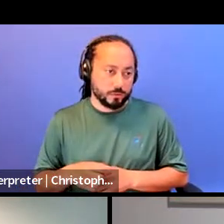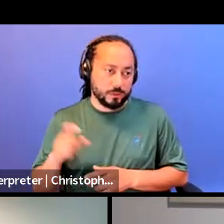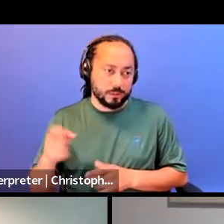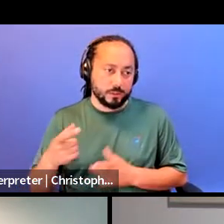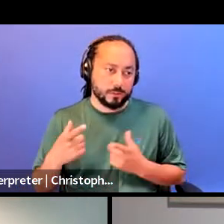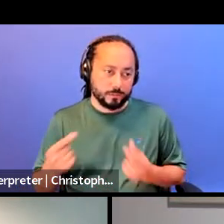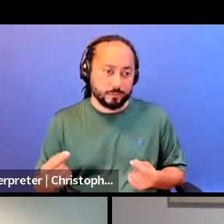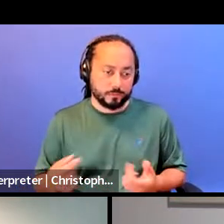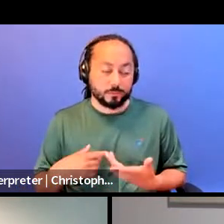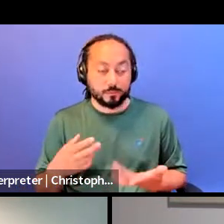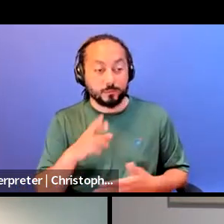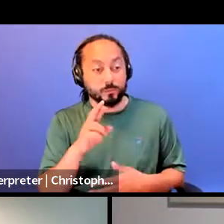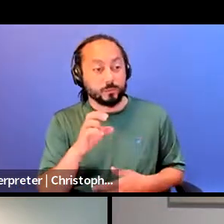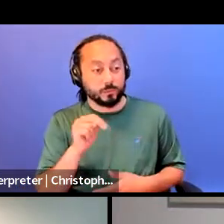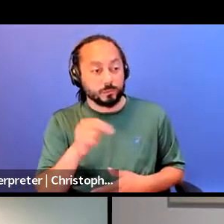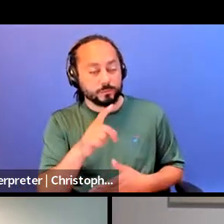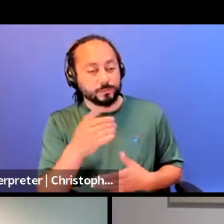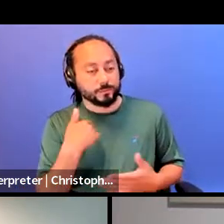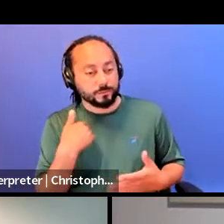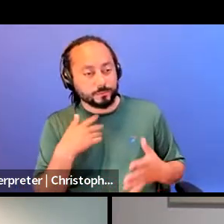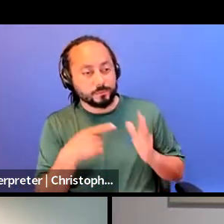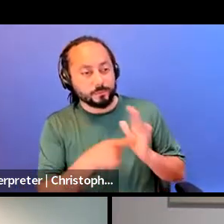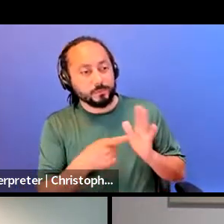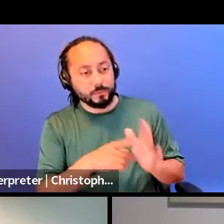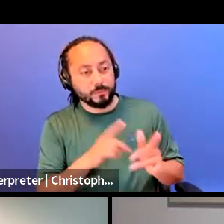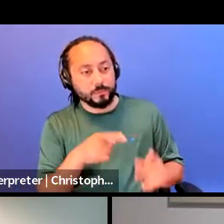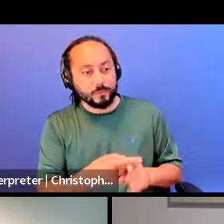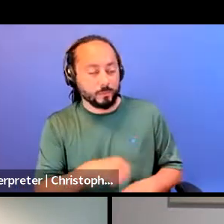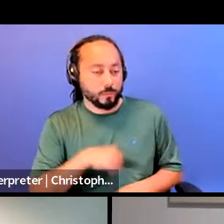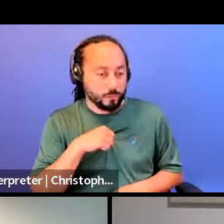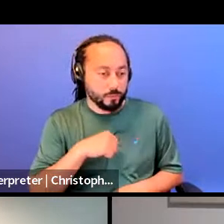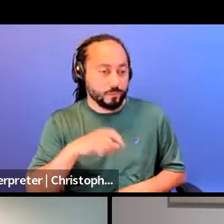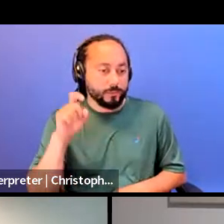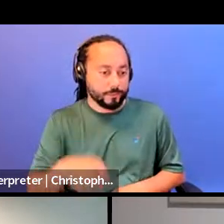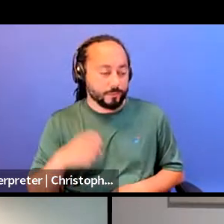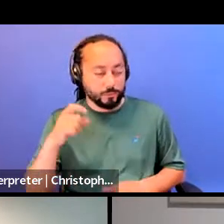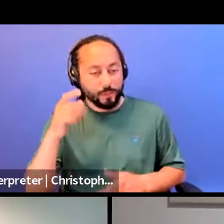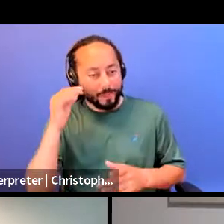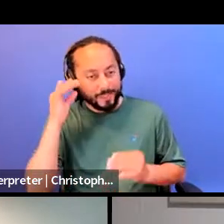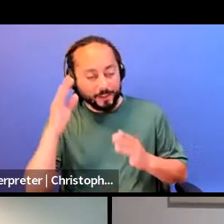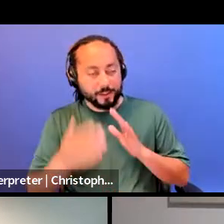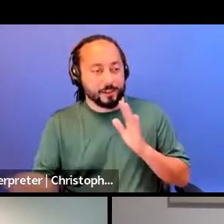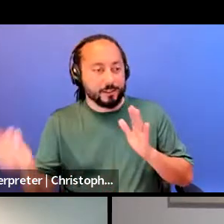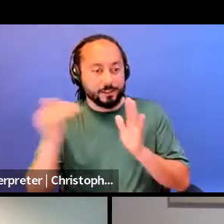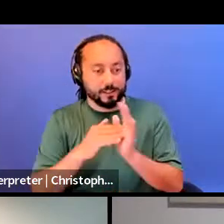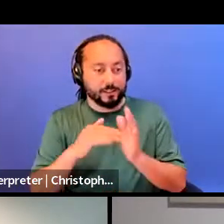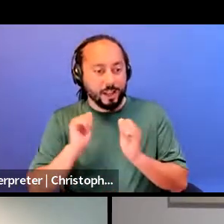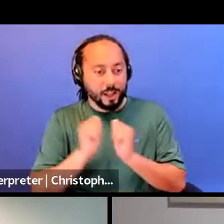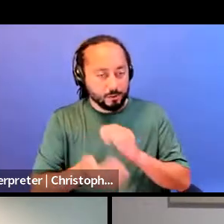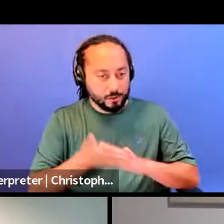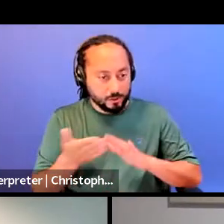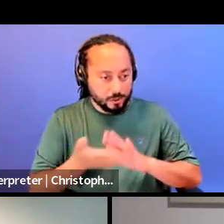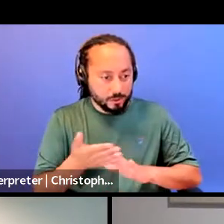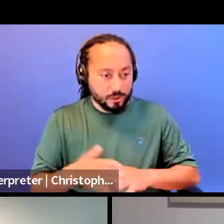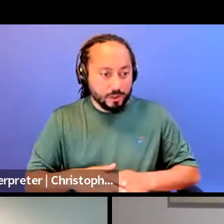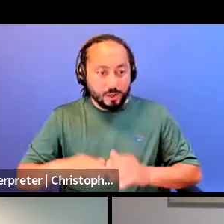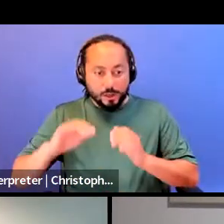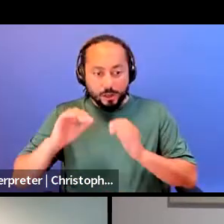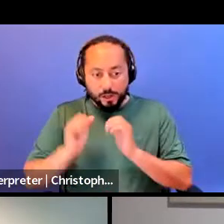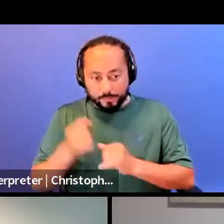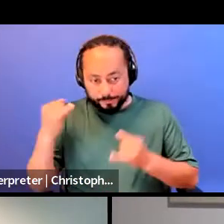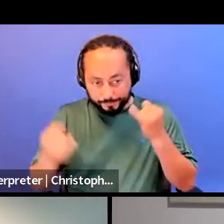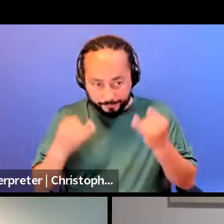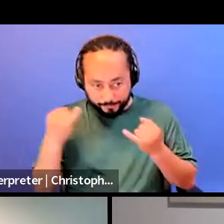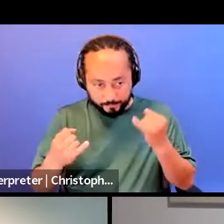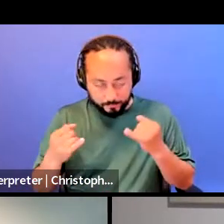And I mean, Robin, you gave some examples of Pride needing to rethink how it's working, the ways in which it needs to reimagine,